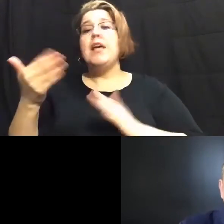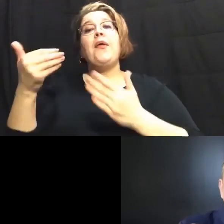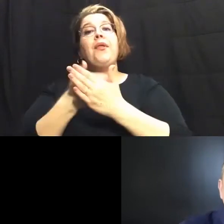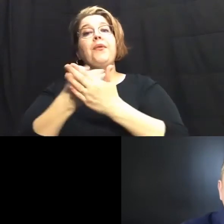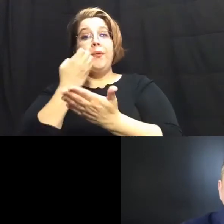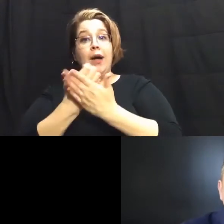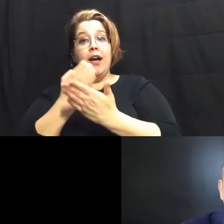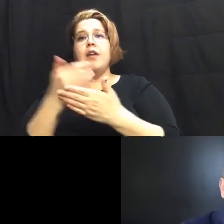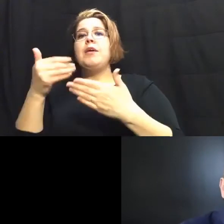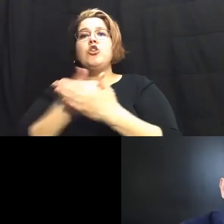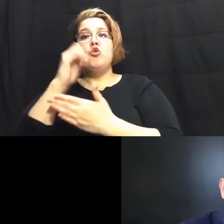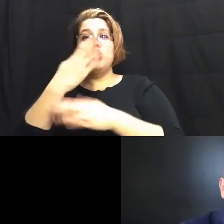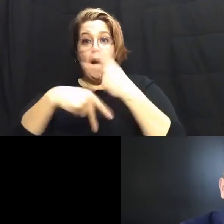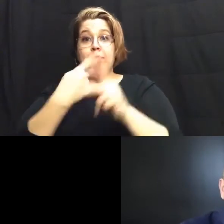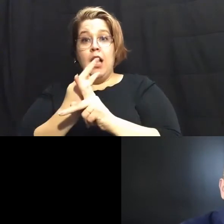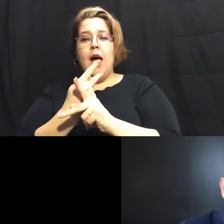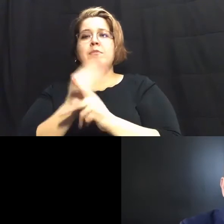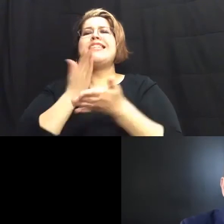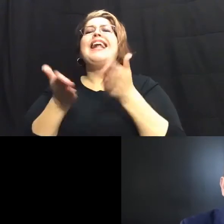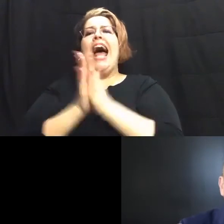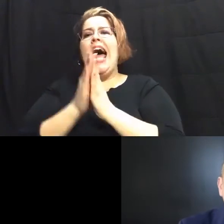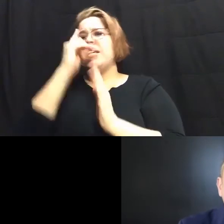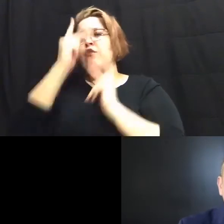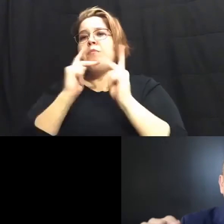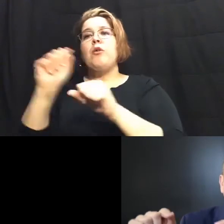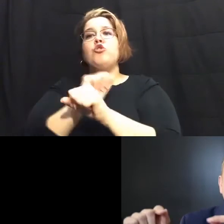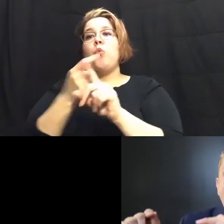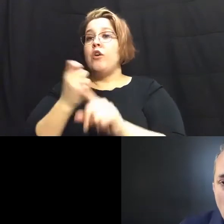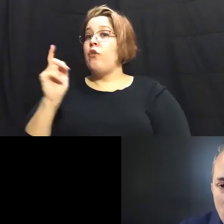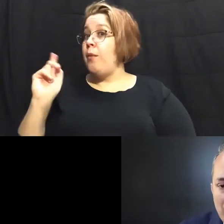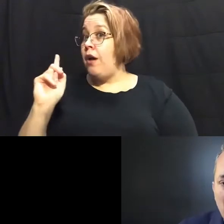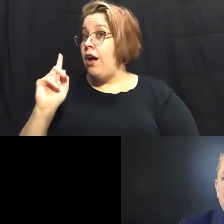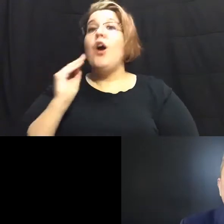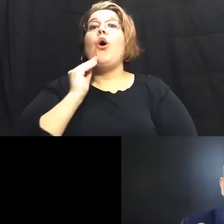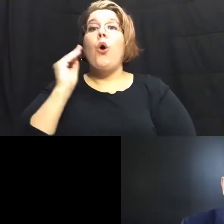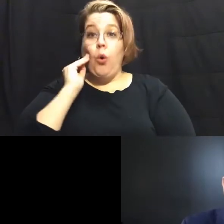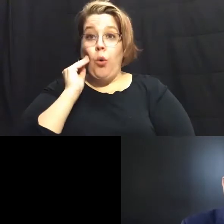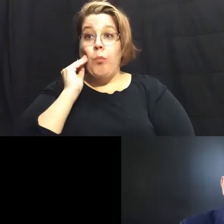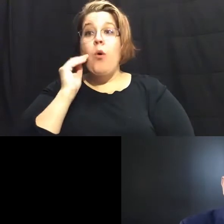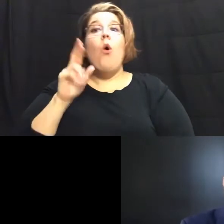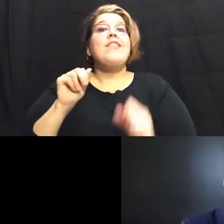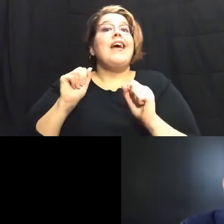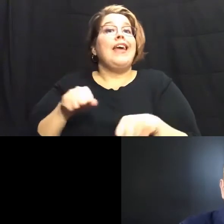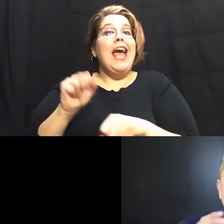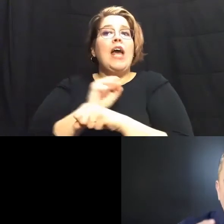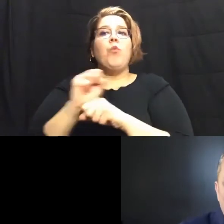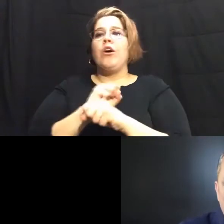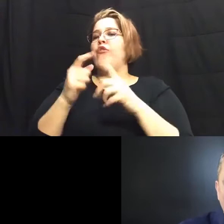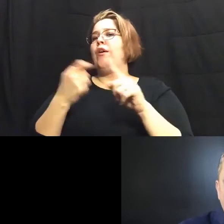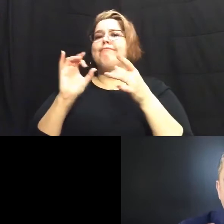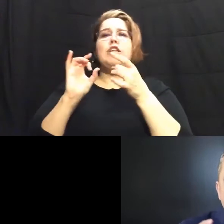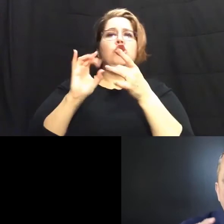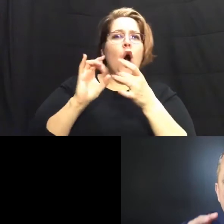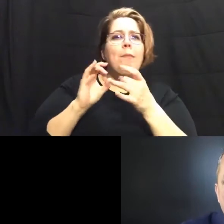and the new job market is going to ask for people to work from home or they can work from a starbucks or a restaurant